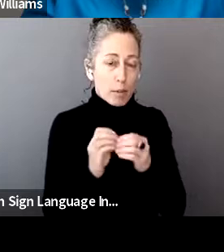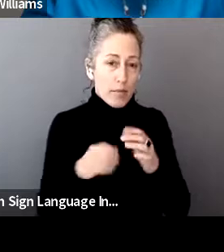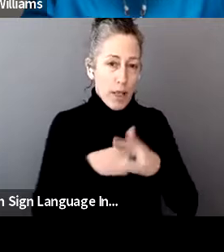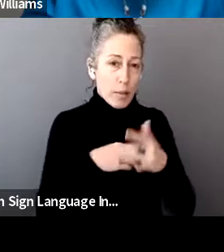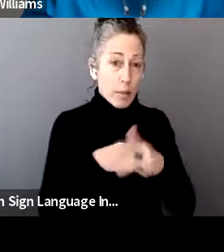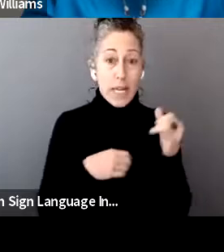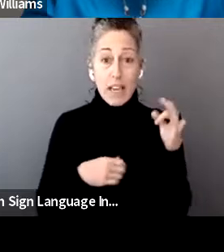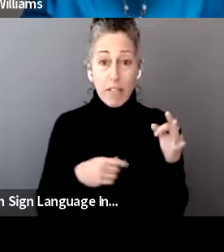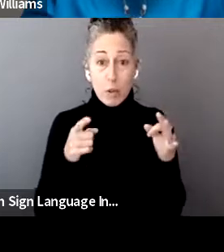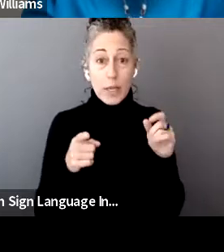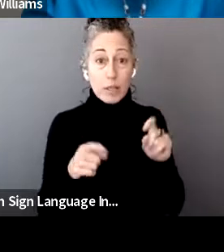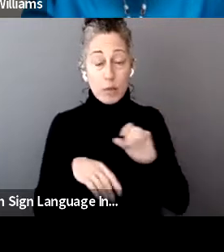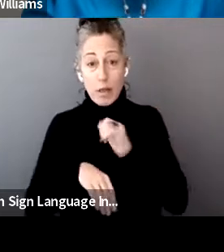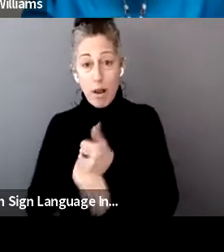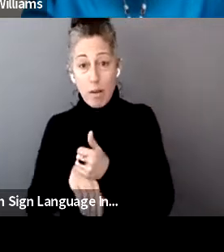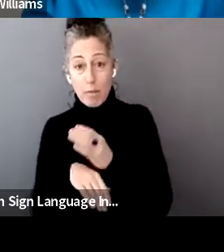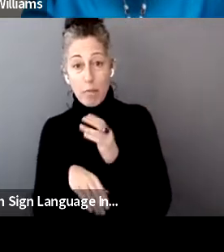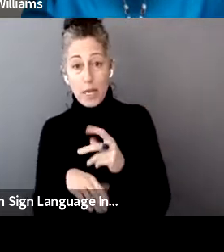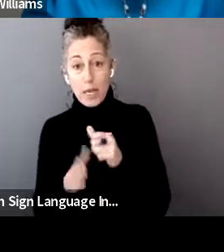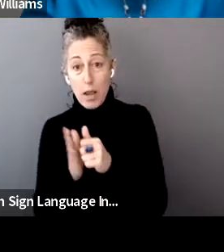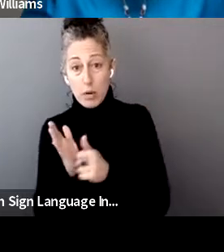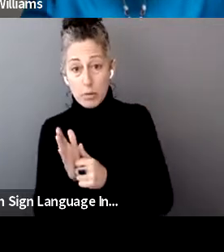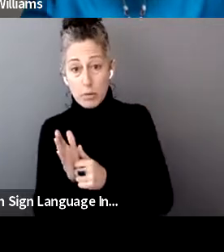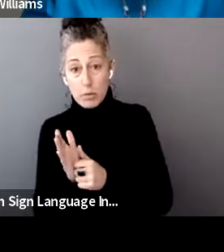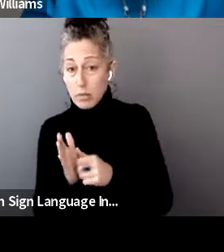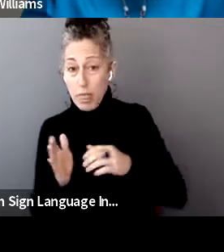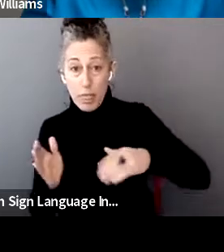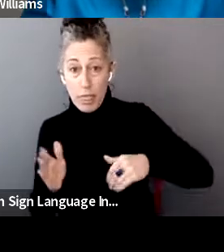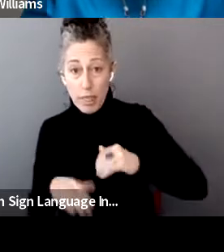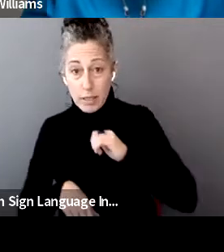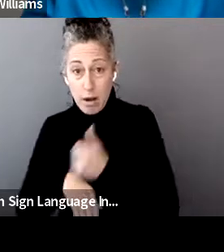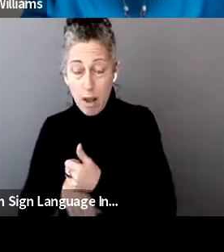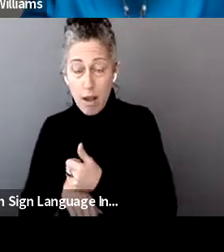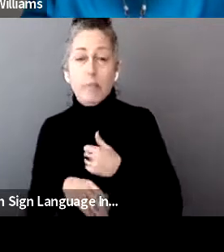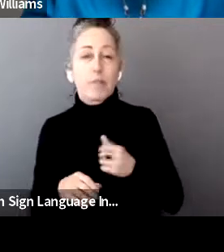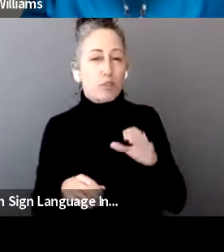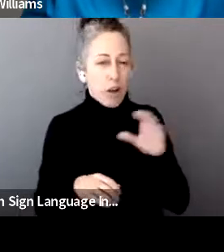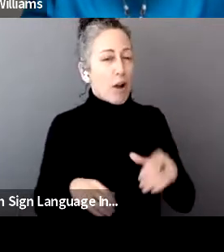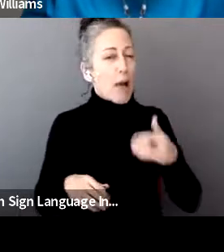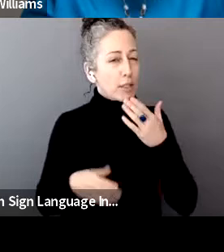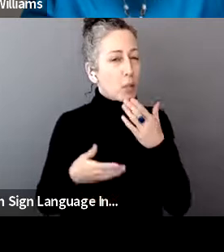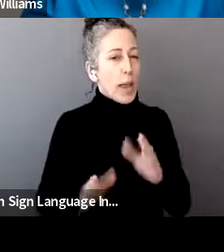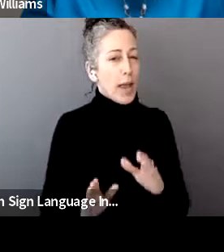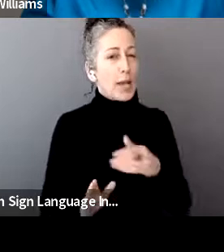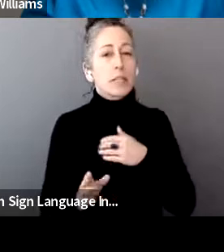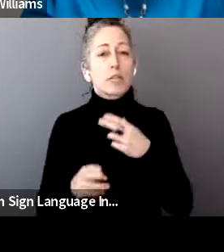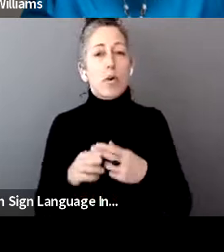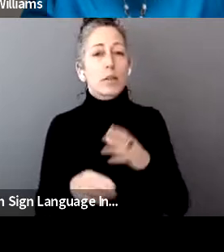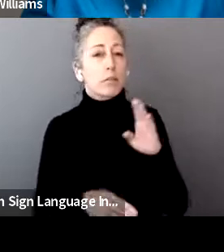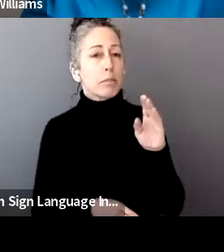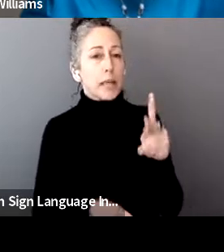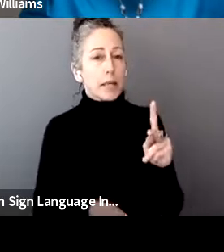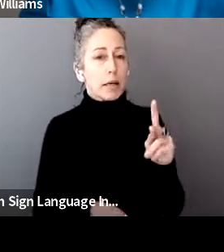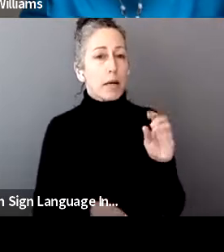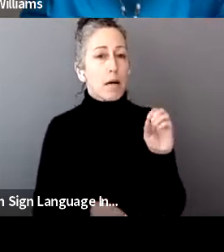bank account, Chicago has a great program to help you find safe and affordable bank accounts. Bank on Chicago has